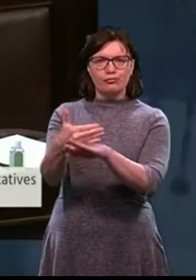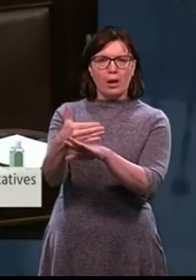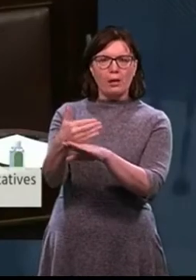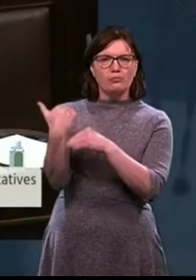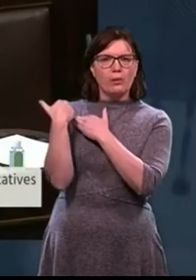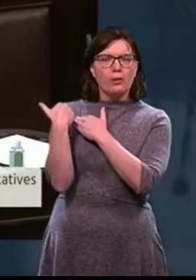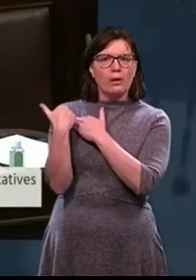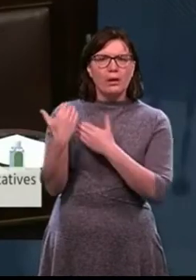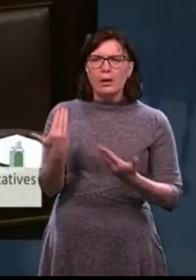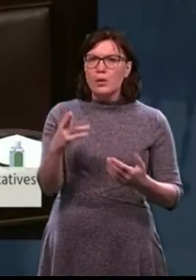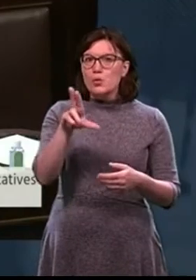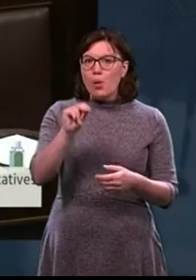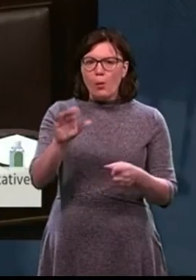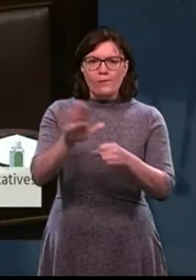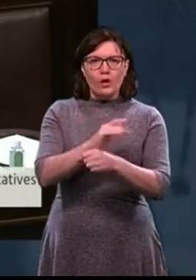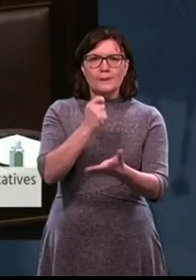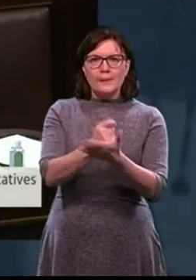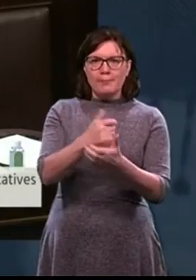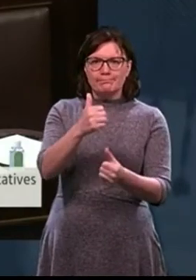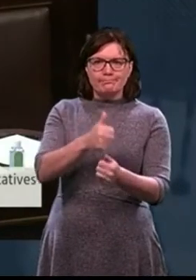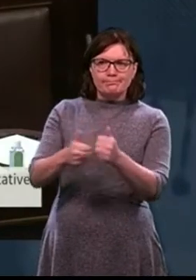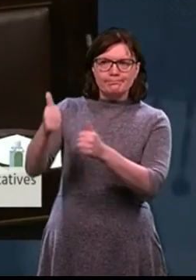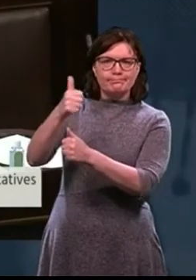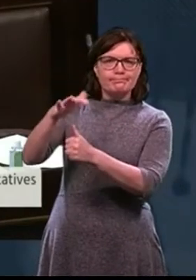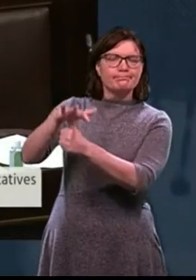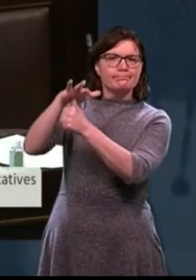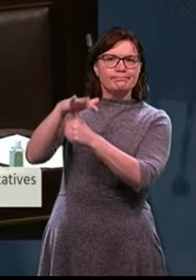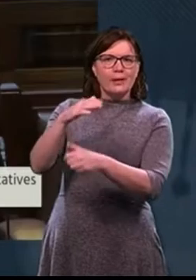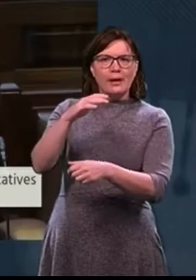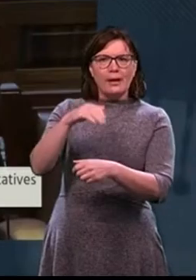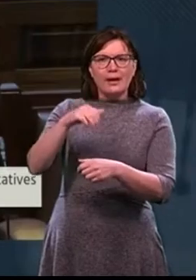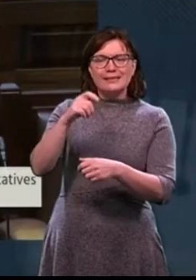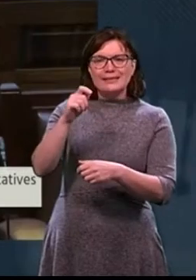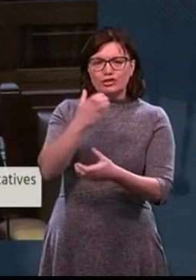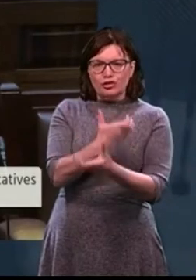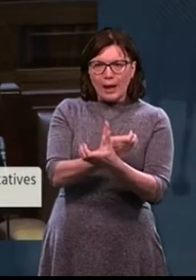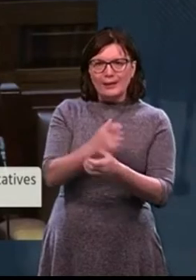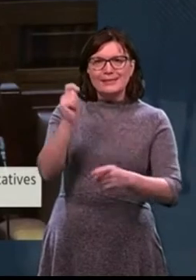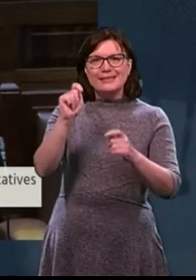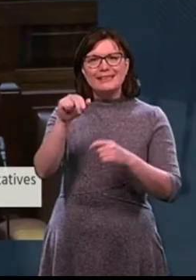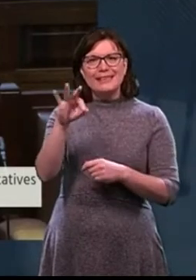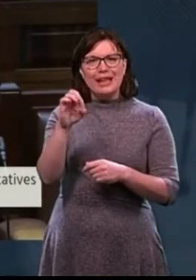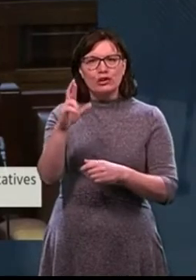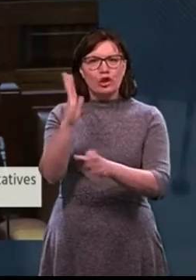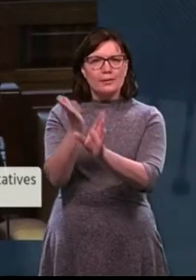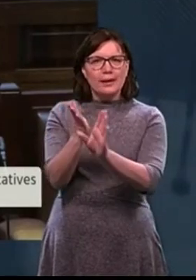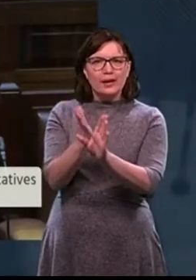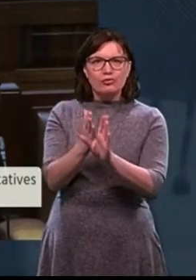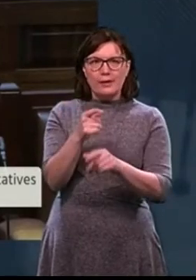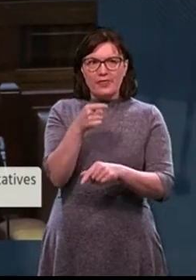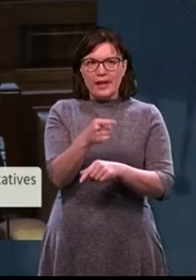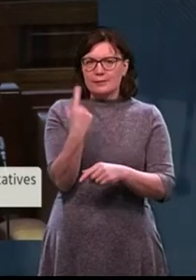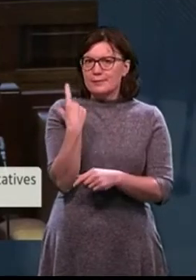There's been no full-time consultant, child, and adolescent psychiatrist in South Kerry Cams since